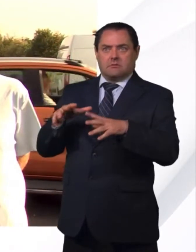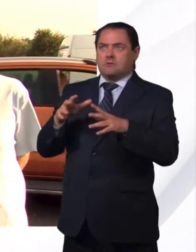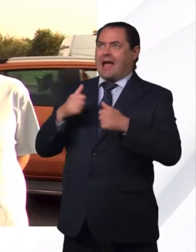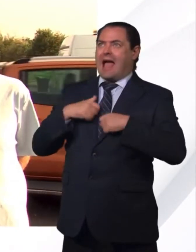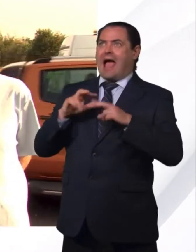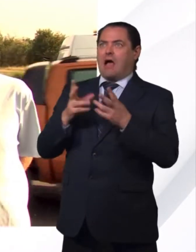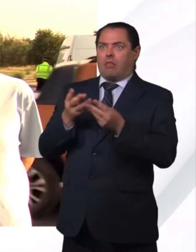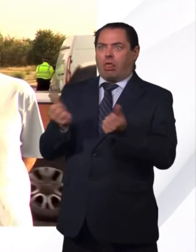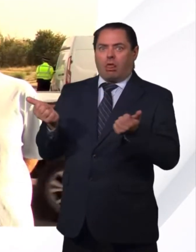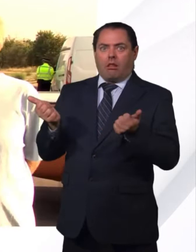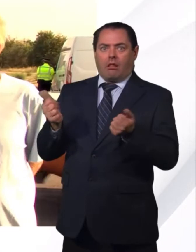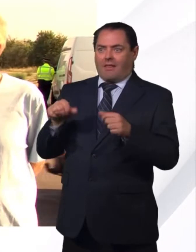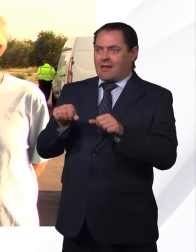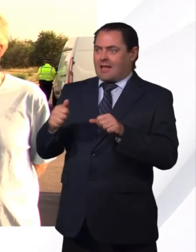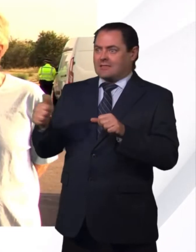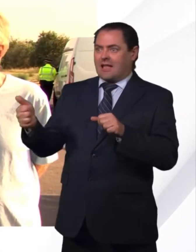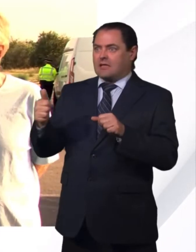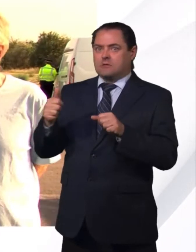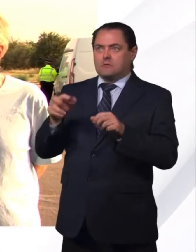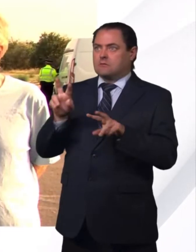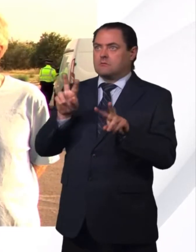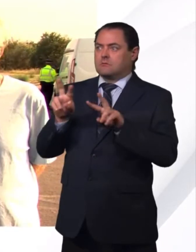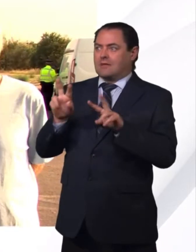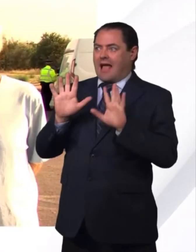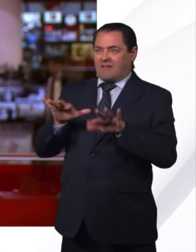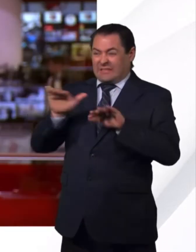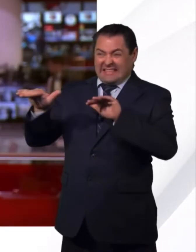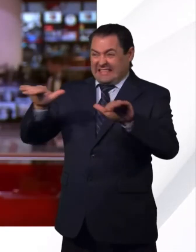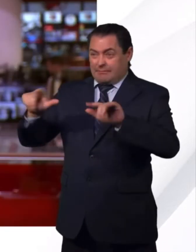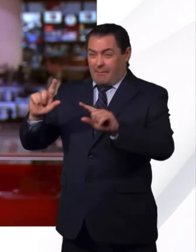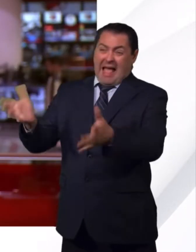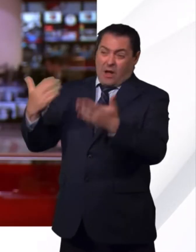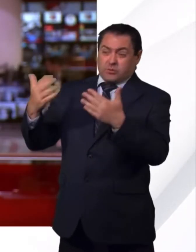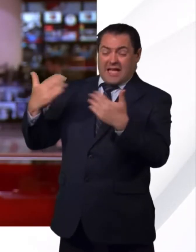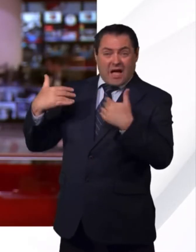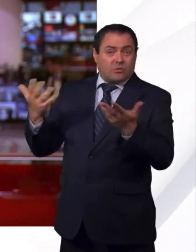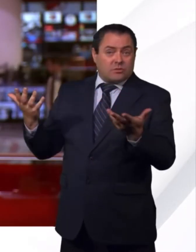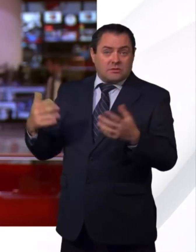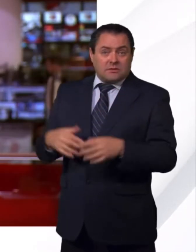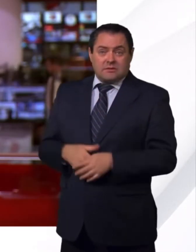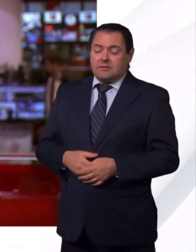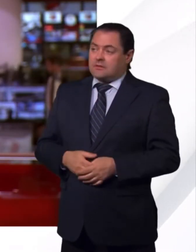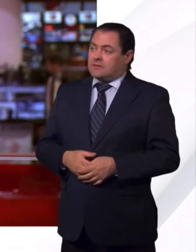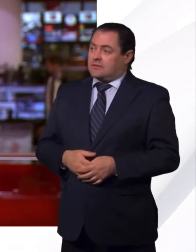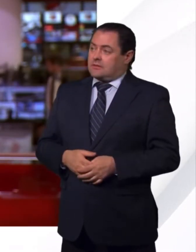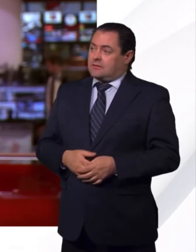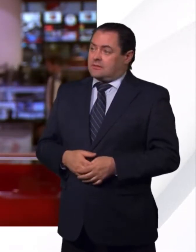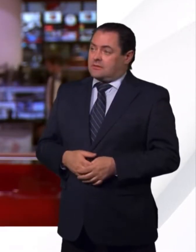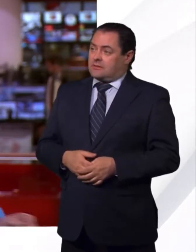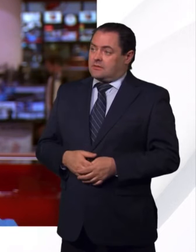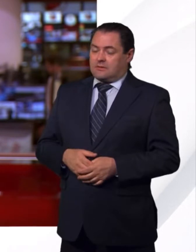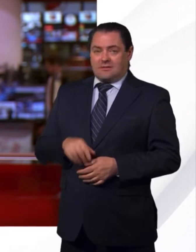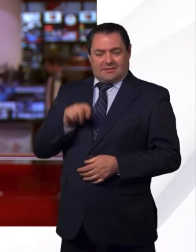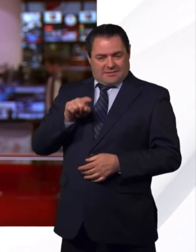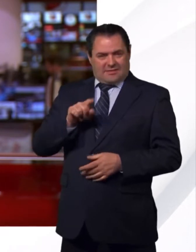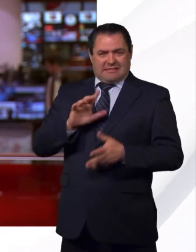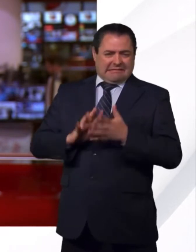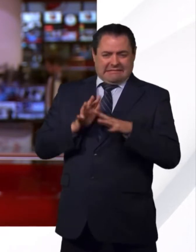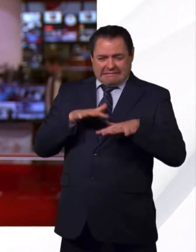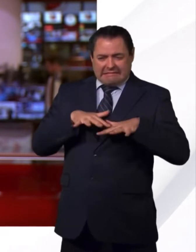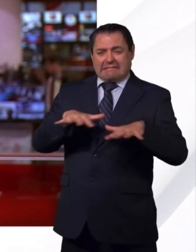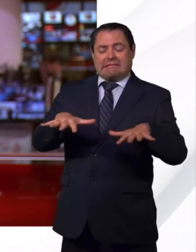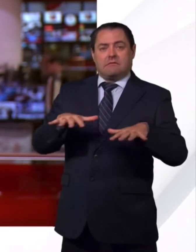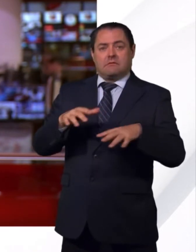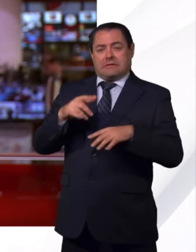going. The marsh was up. We just thought, we've to get everyone out. We'll be finding out about the link between these extreme weather